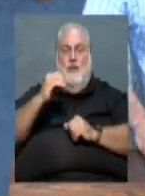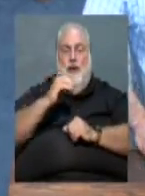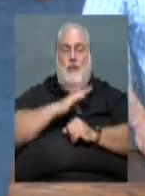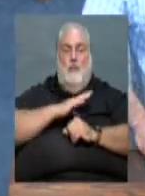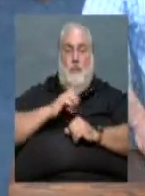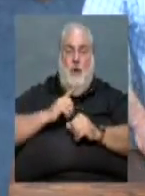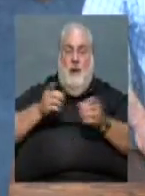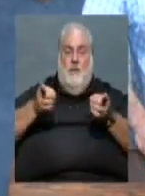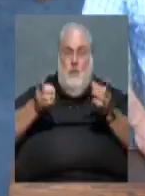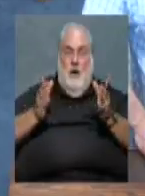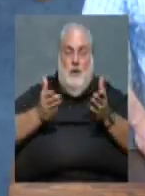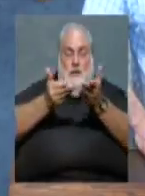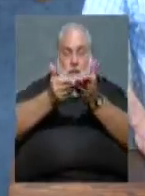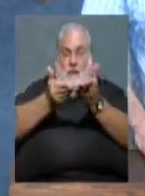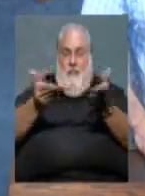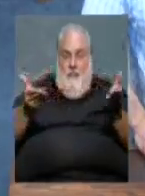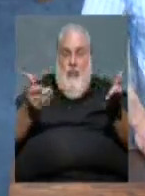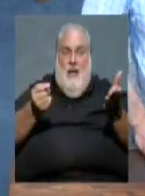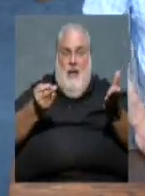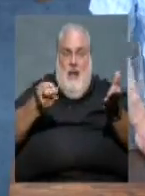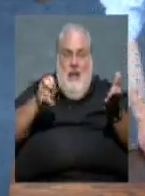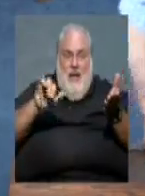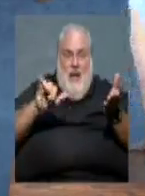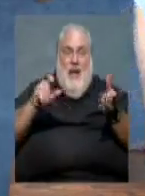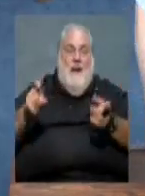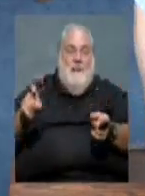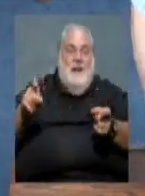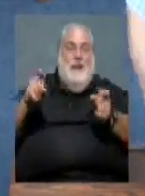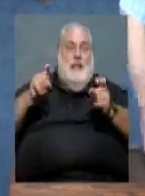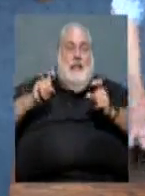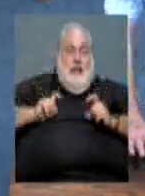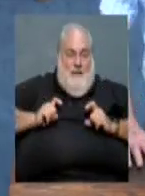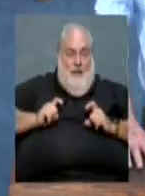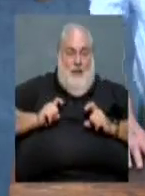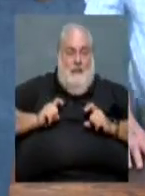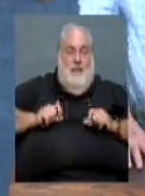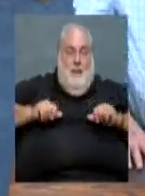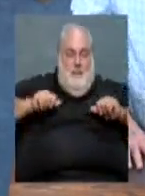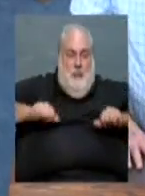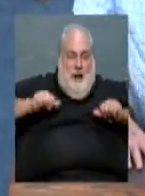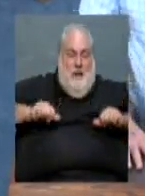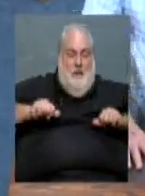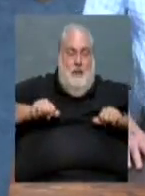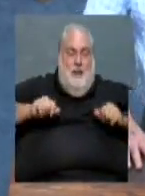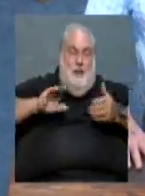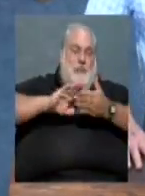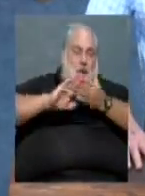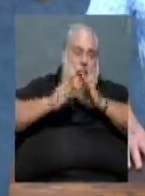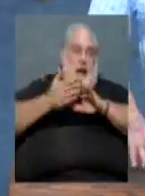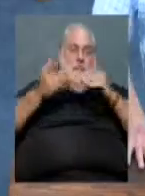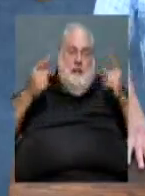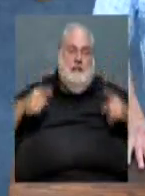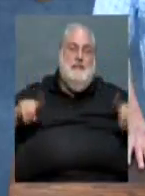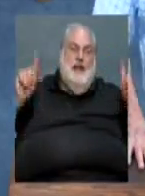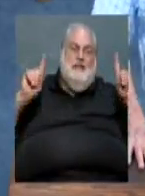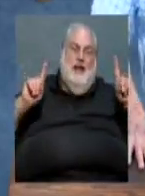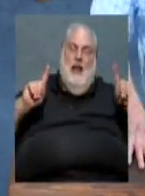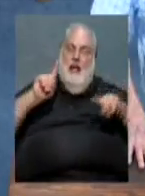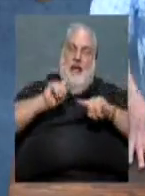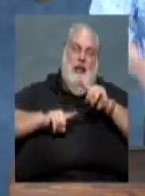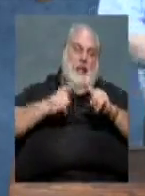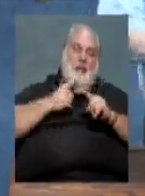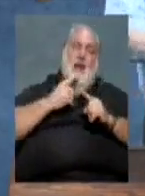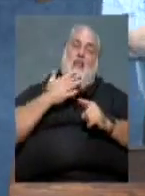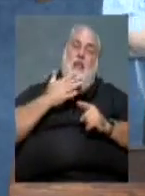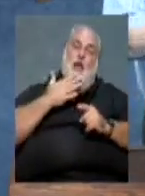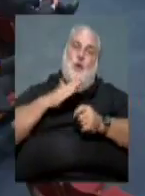Directors, you people have really given us the resources we need to be as successful as we had. And I can't thank you enough